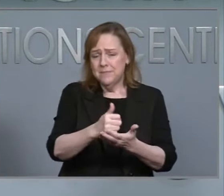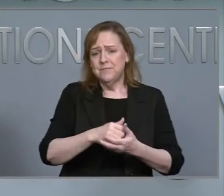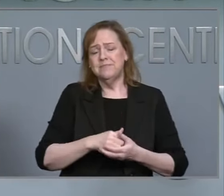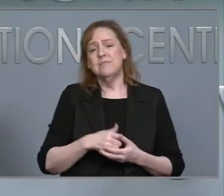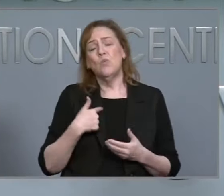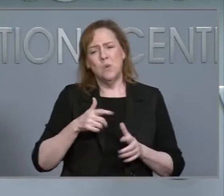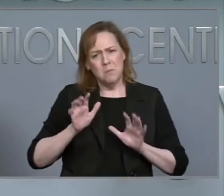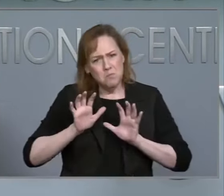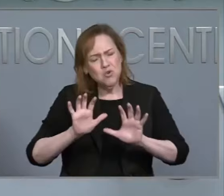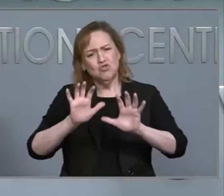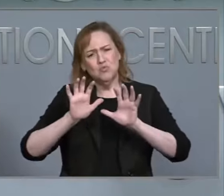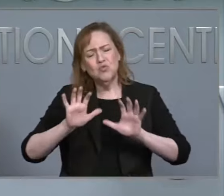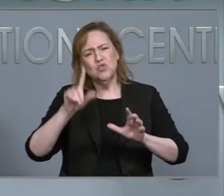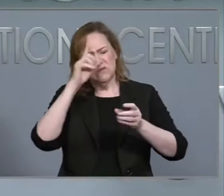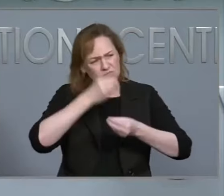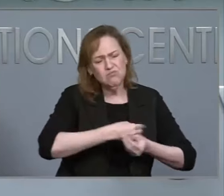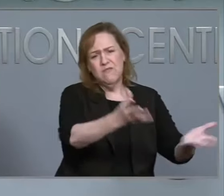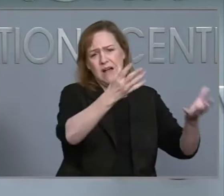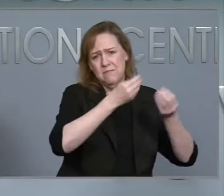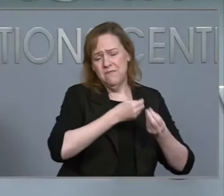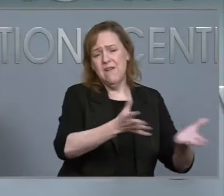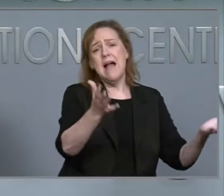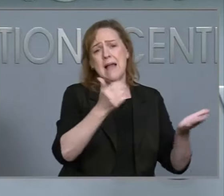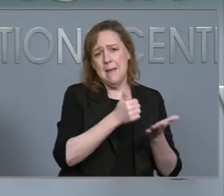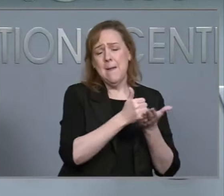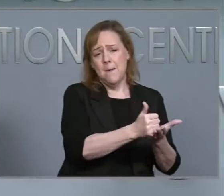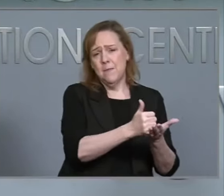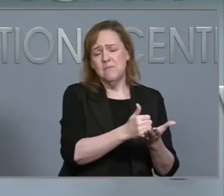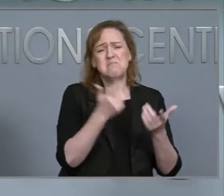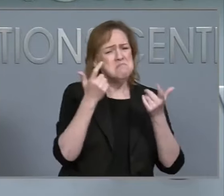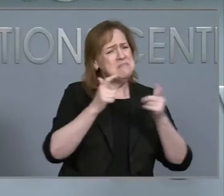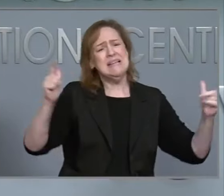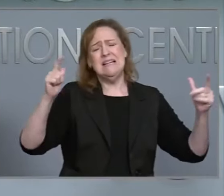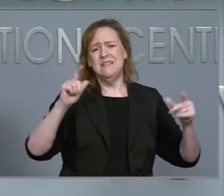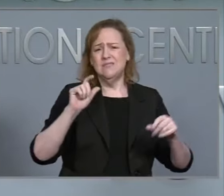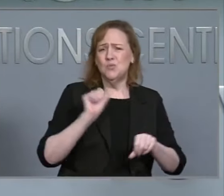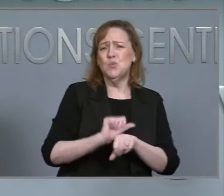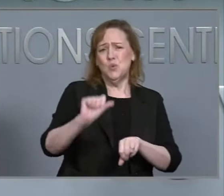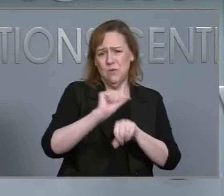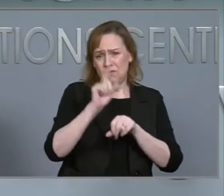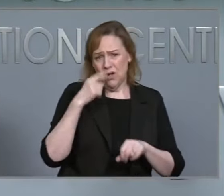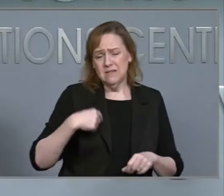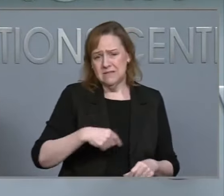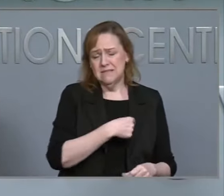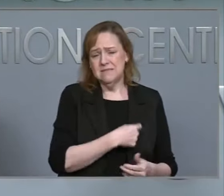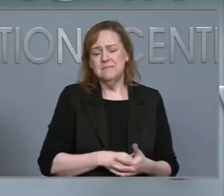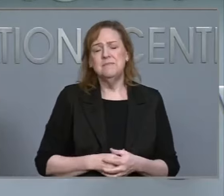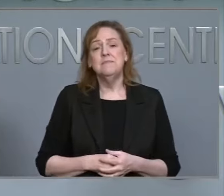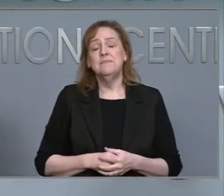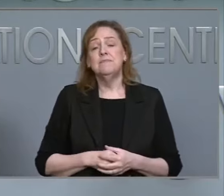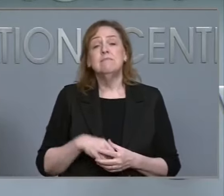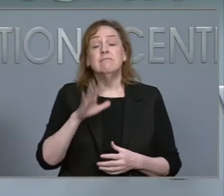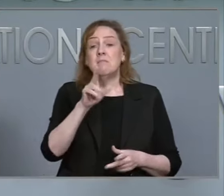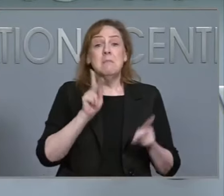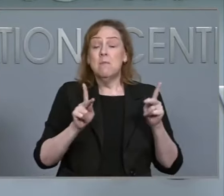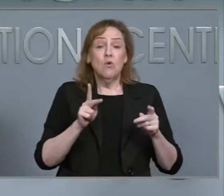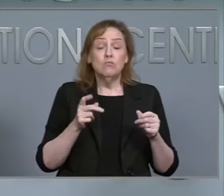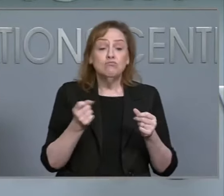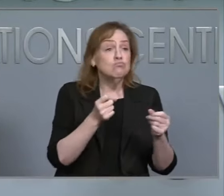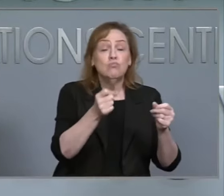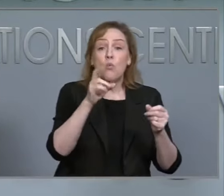to get it to them. A massive effort. Many people are cut off because roads are impassable.